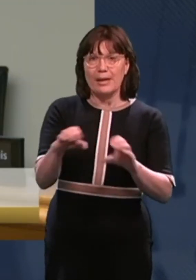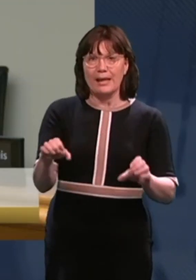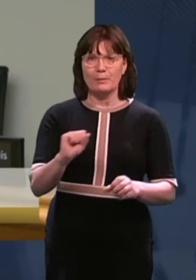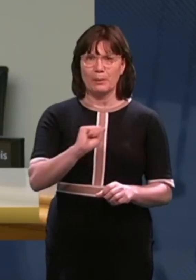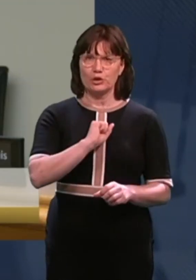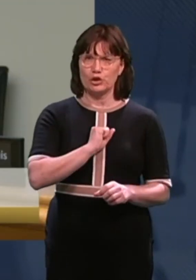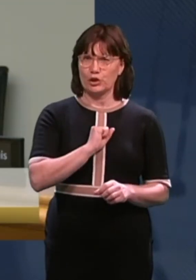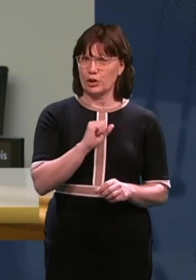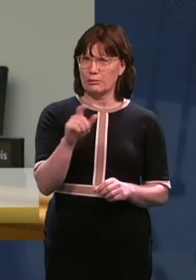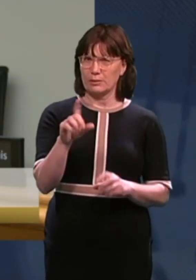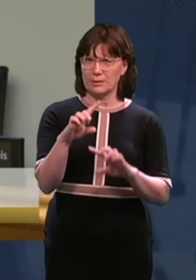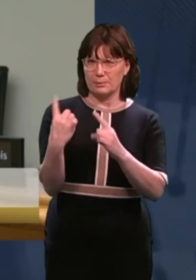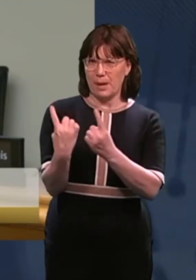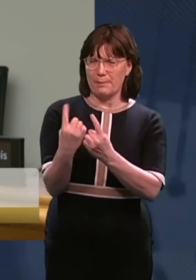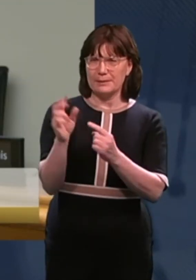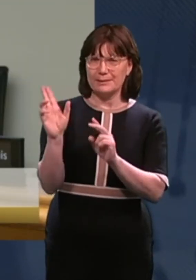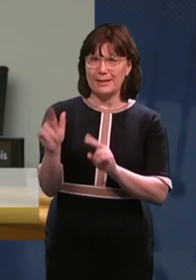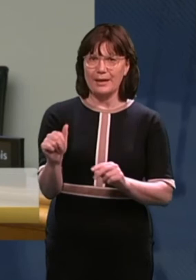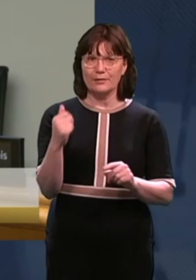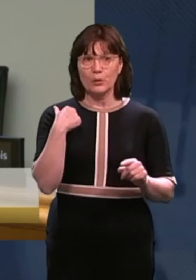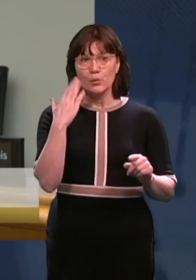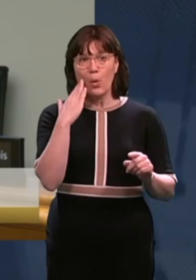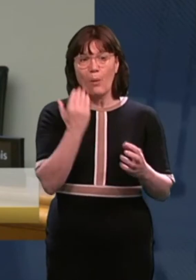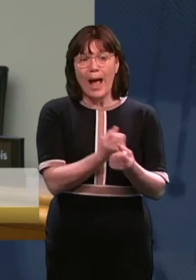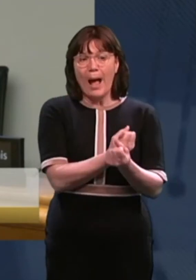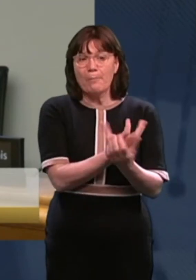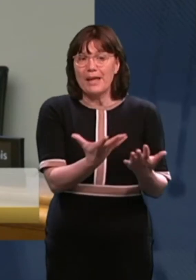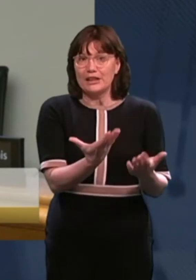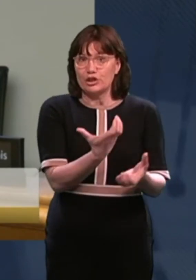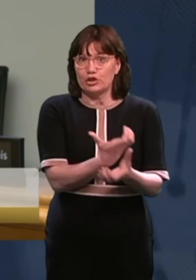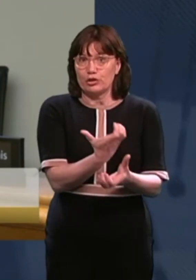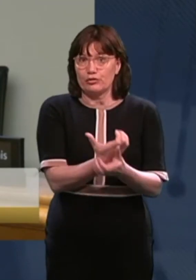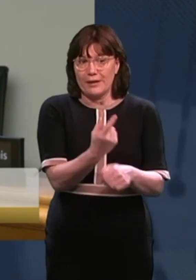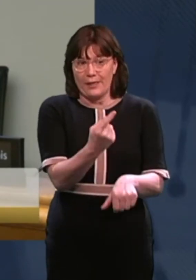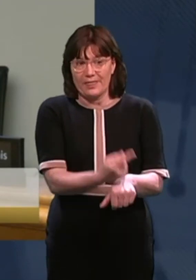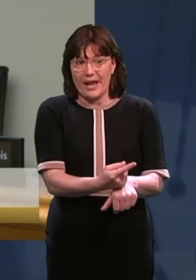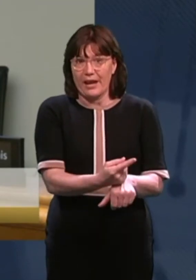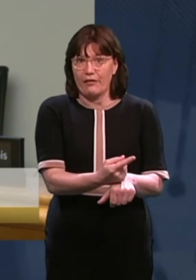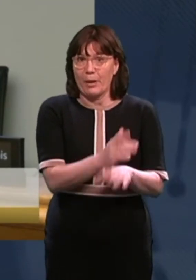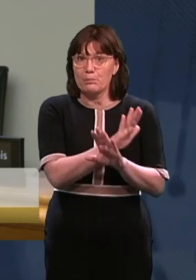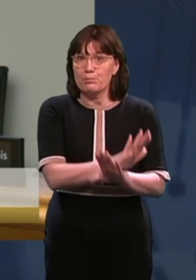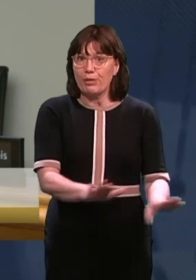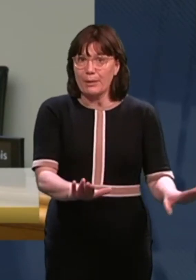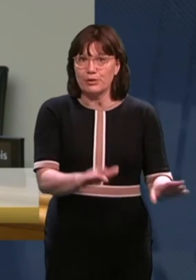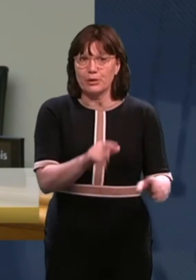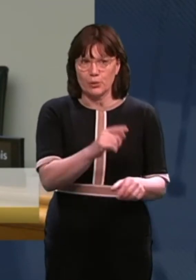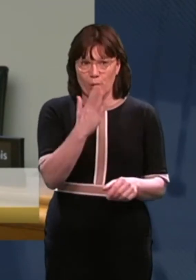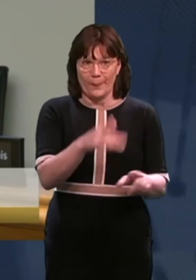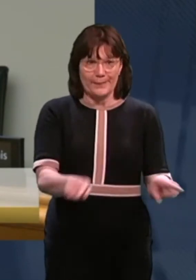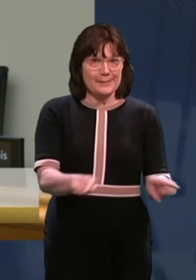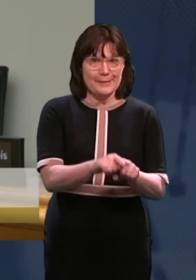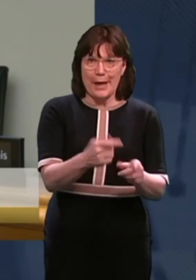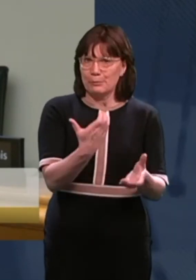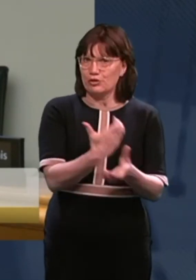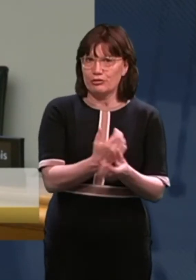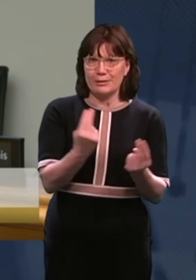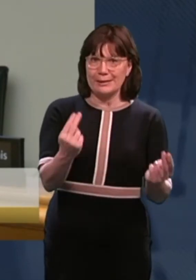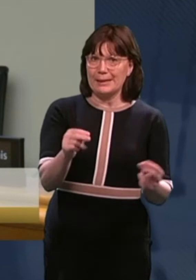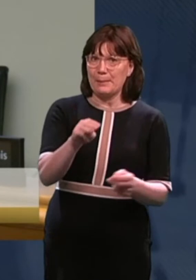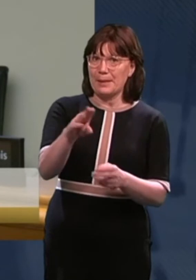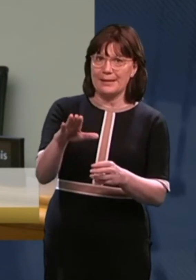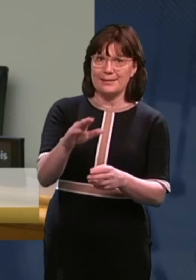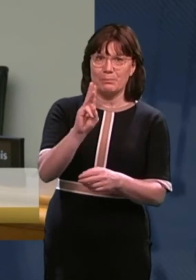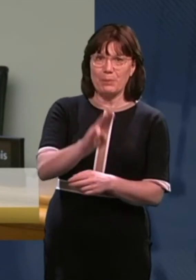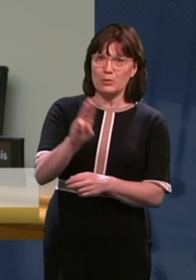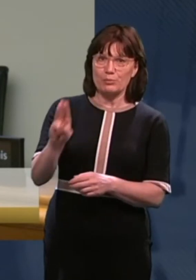do modelling in terms of if we know how many spaces we need in primary schools. Of course, that's going to translate into this many in secondary